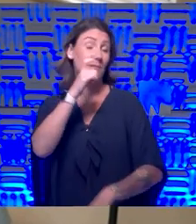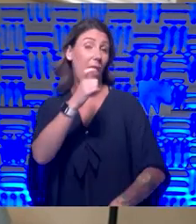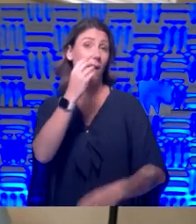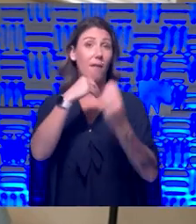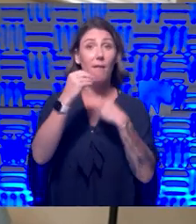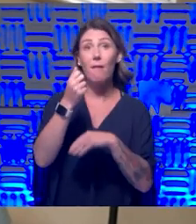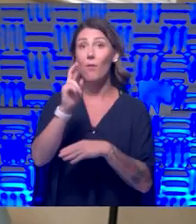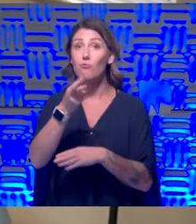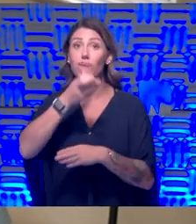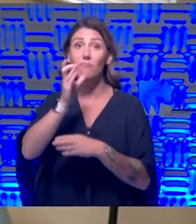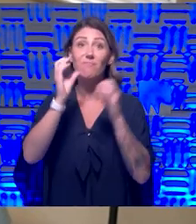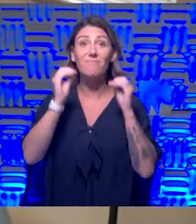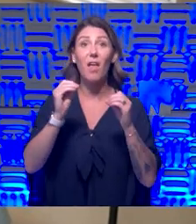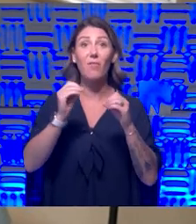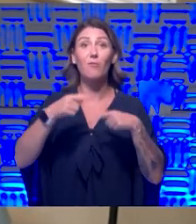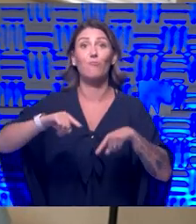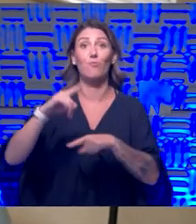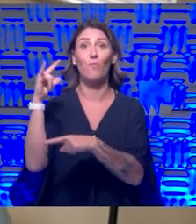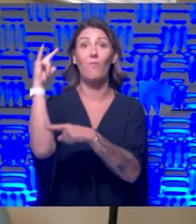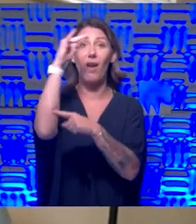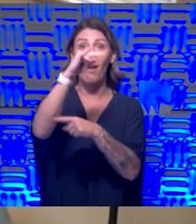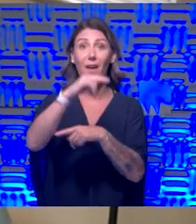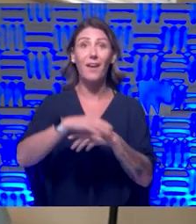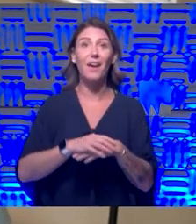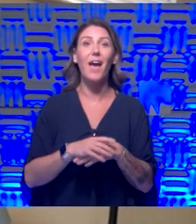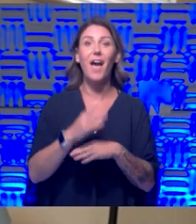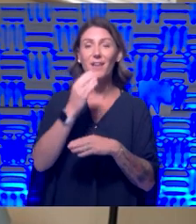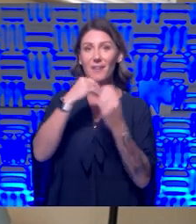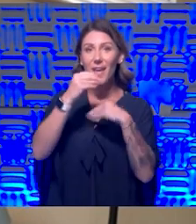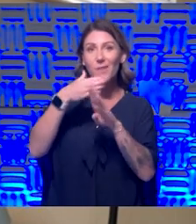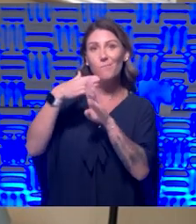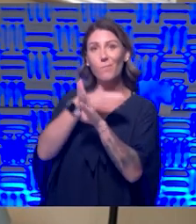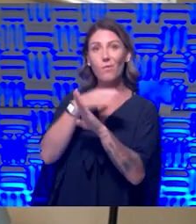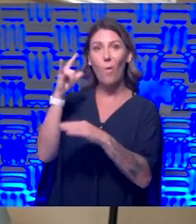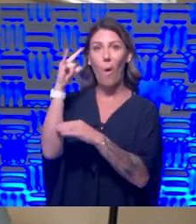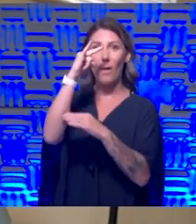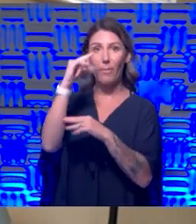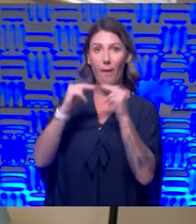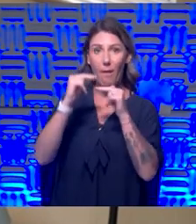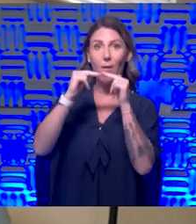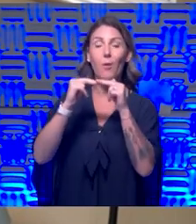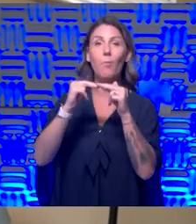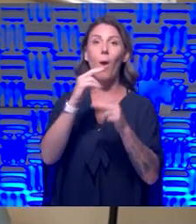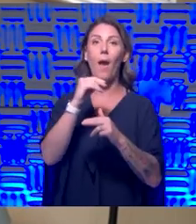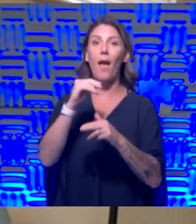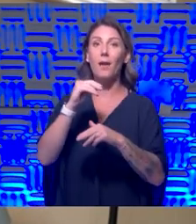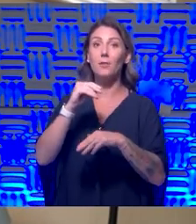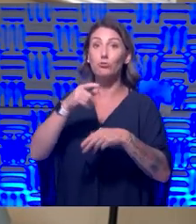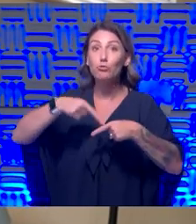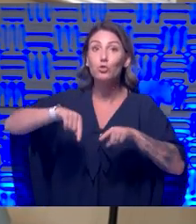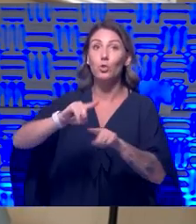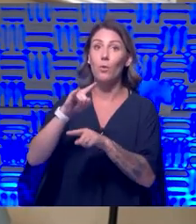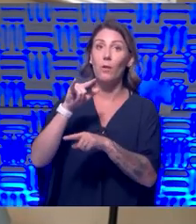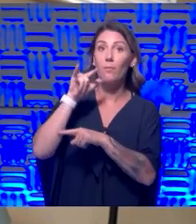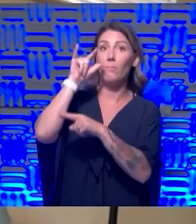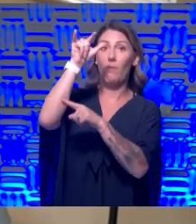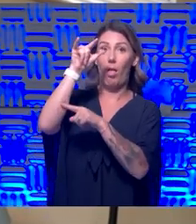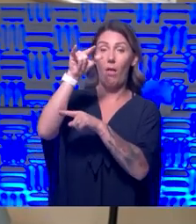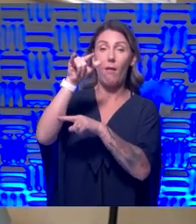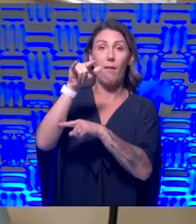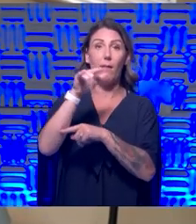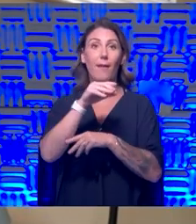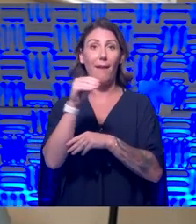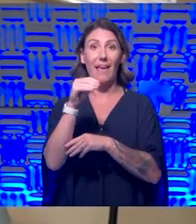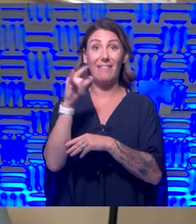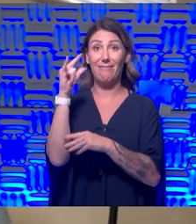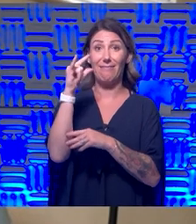before I went into the, the airport, but on the planes and in the airport, um, I didn't, I